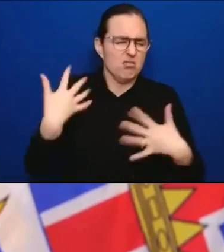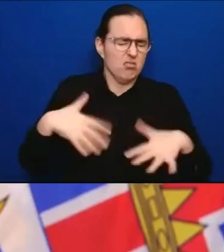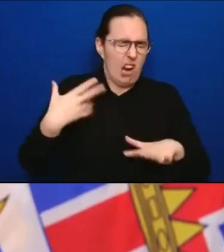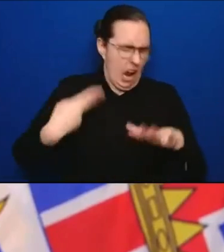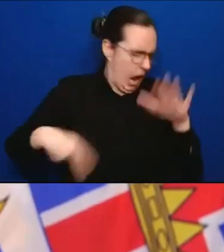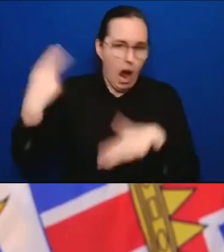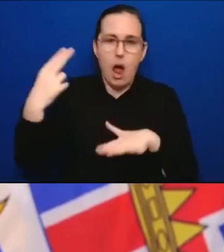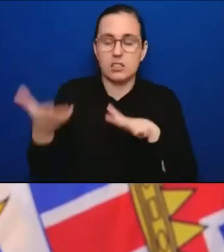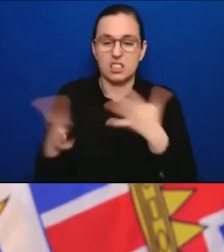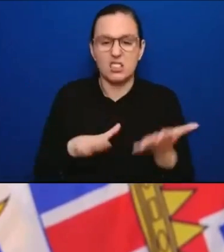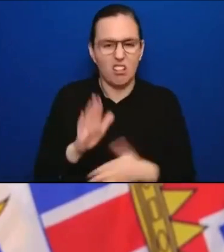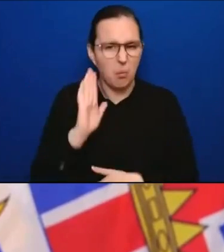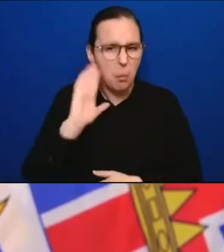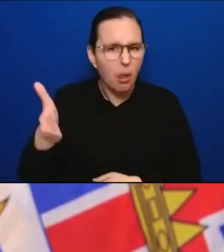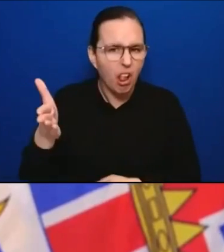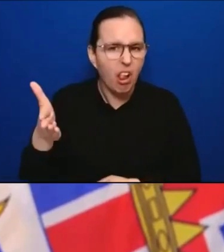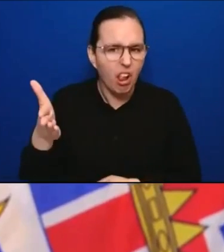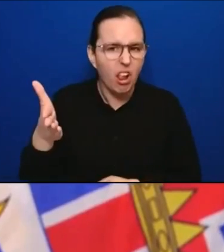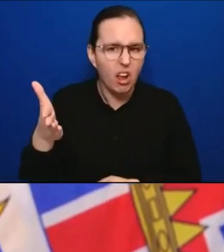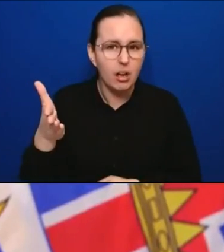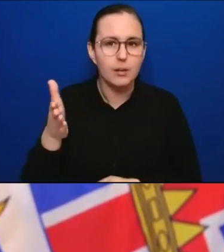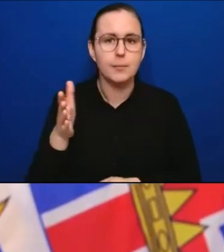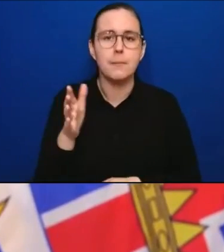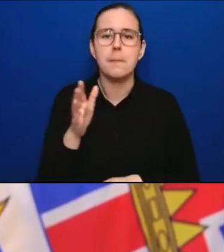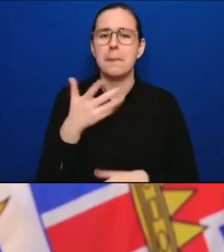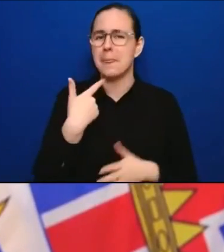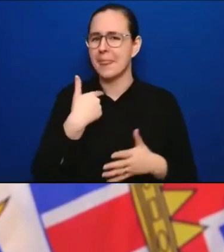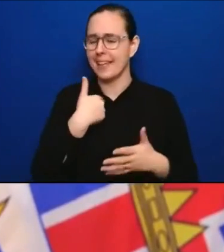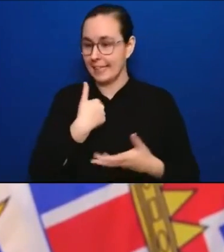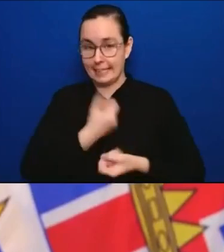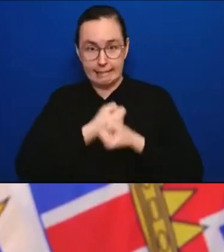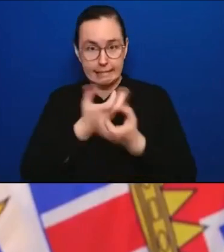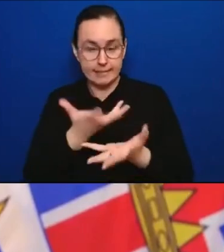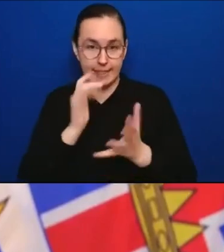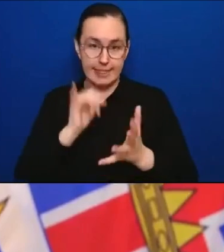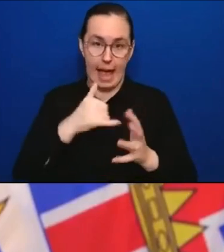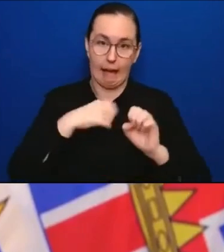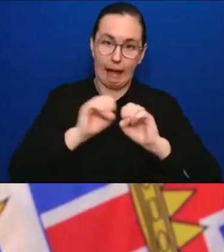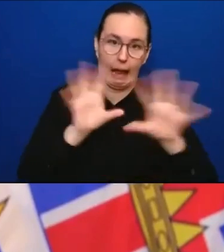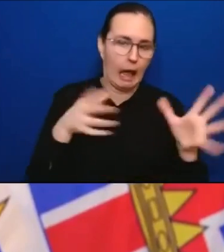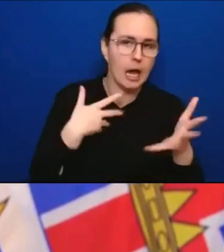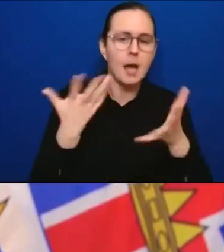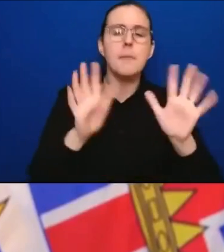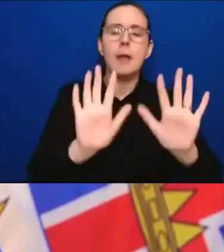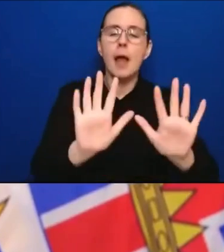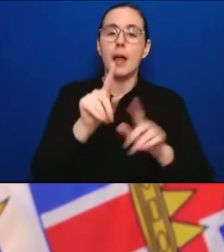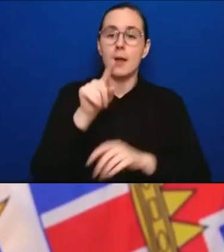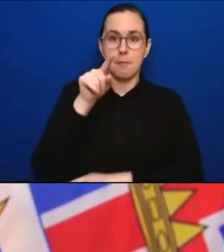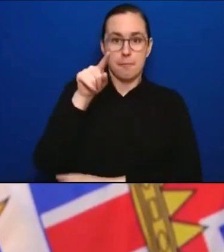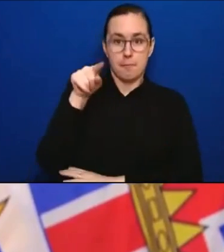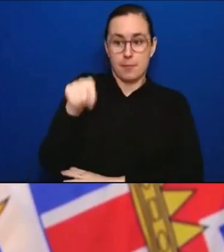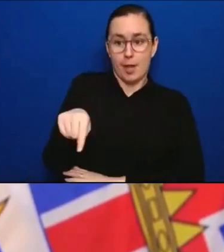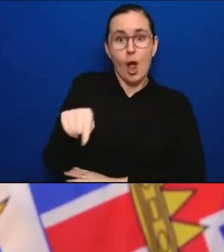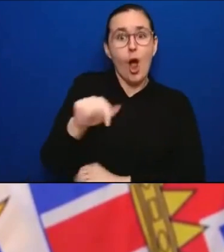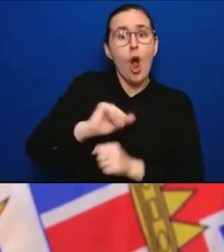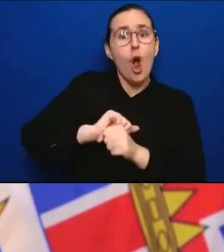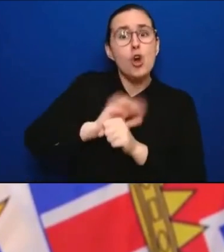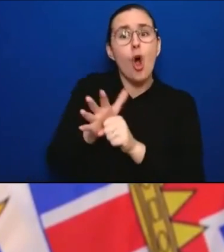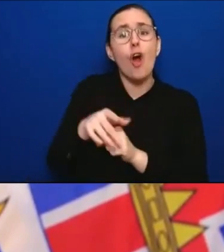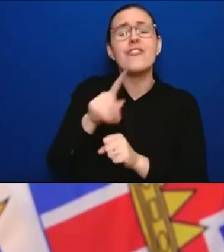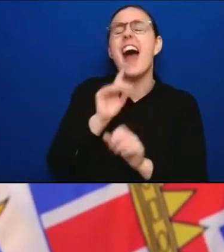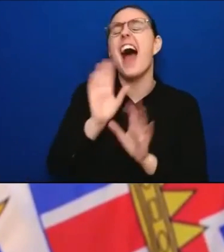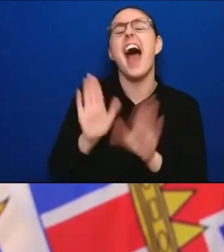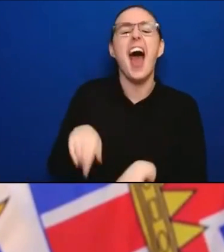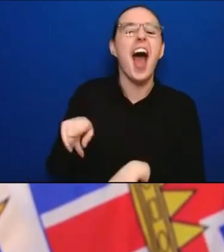severe effects, particularly in people who don't have a strong ability to respond, don't have a strong immune response, don't have the